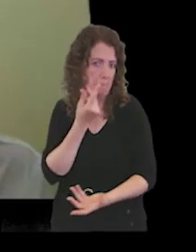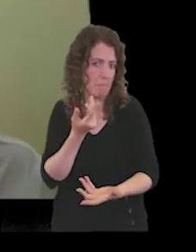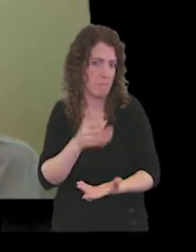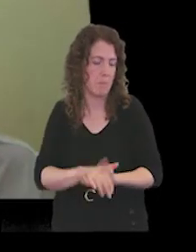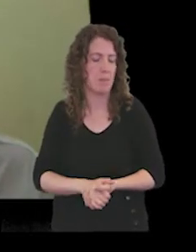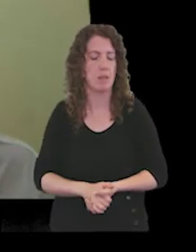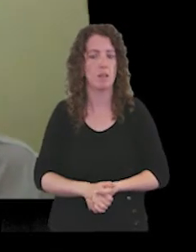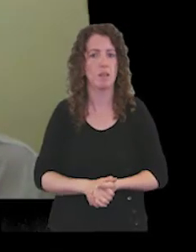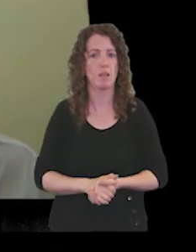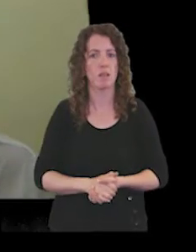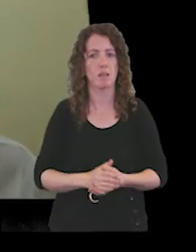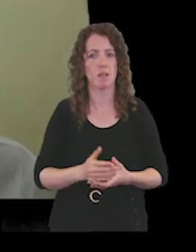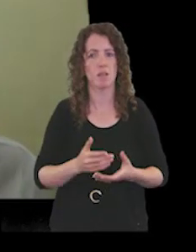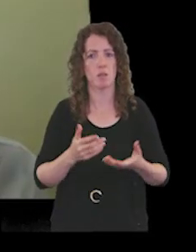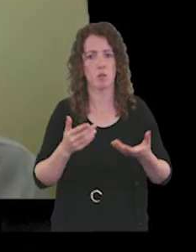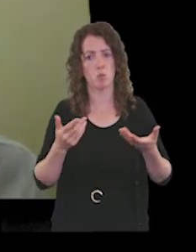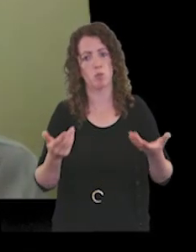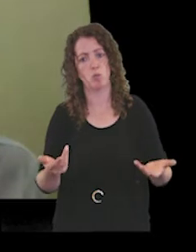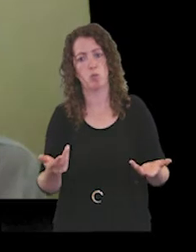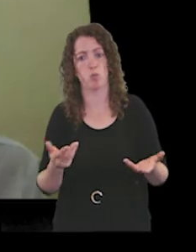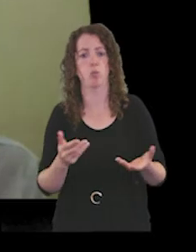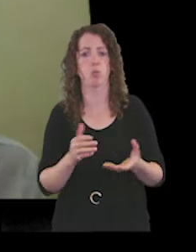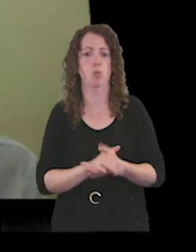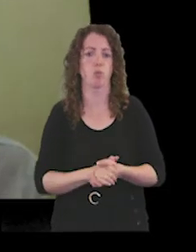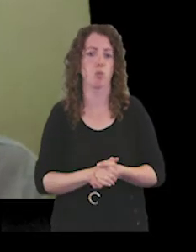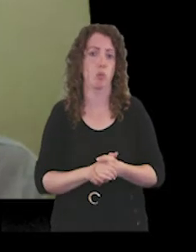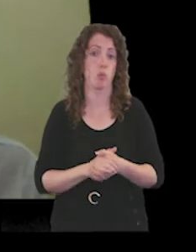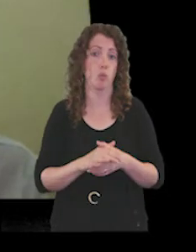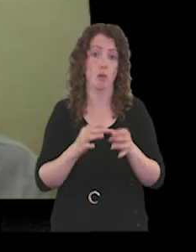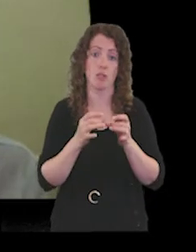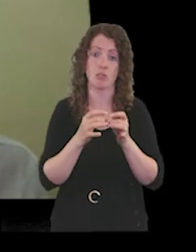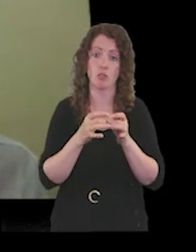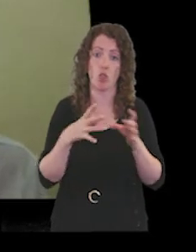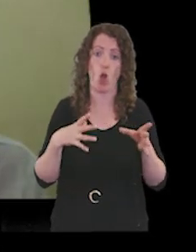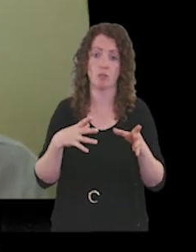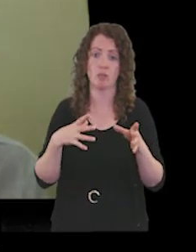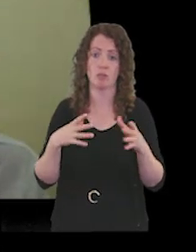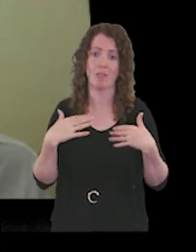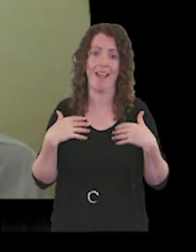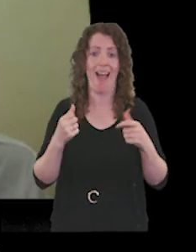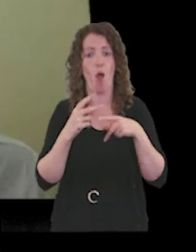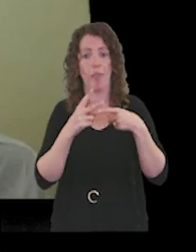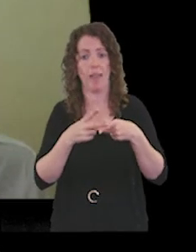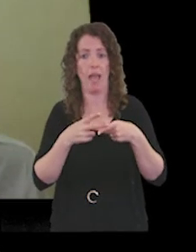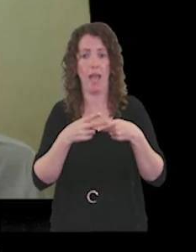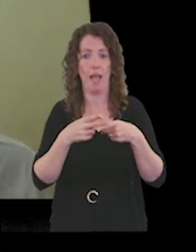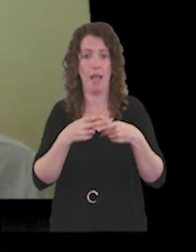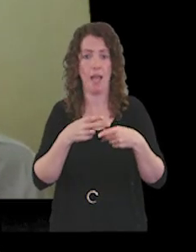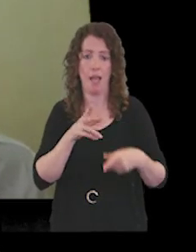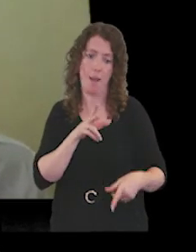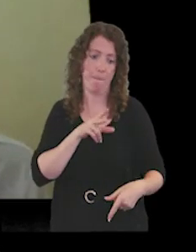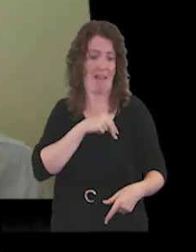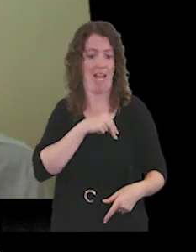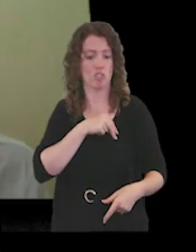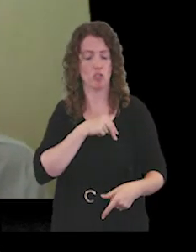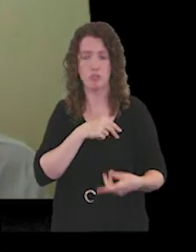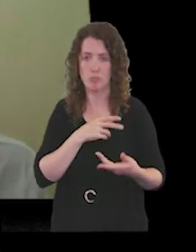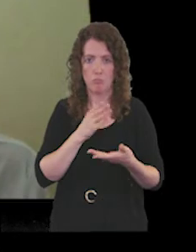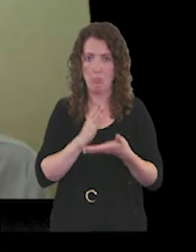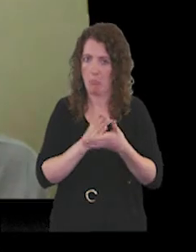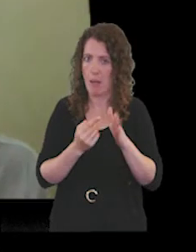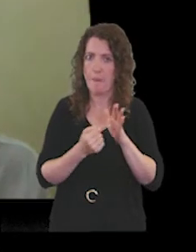where whilst obviously this um knots health care badge is is really important and